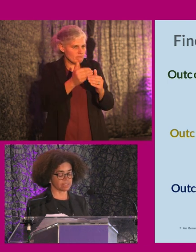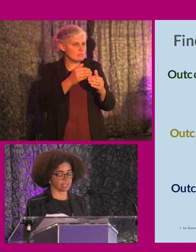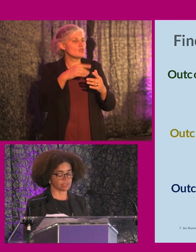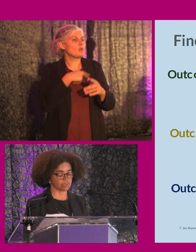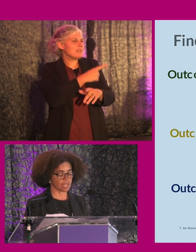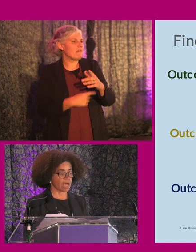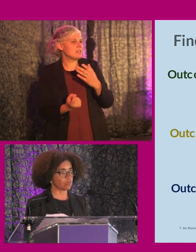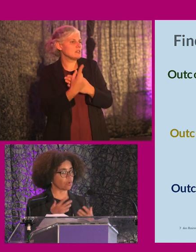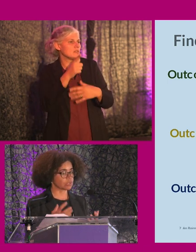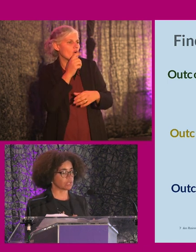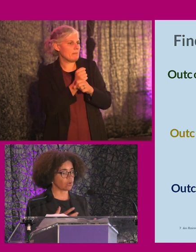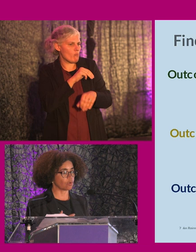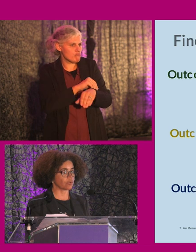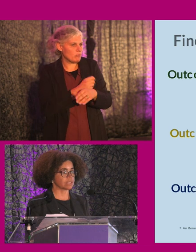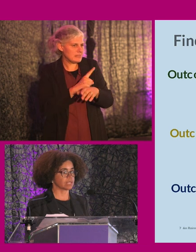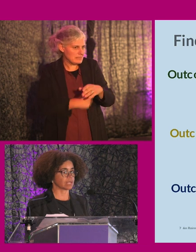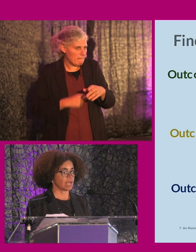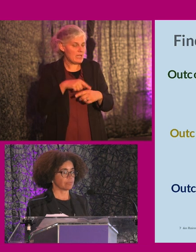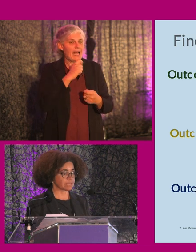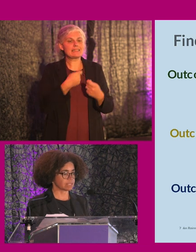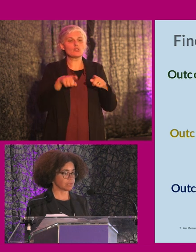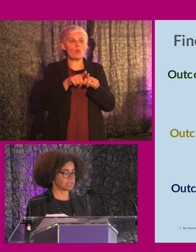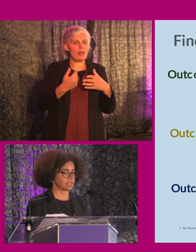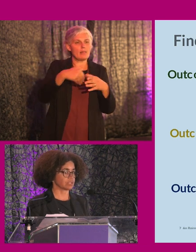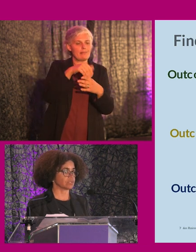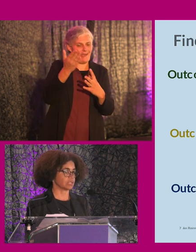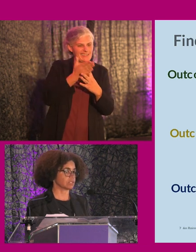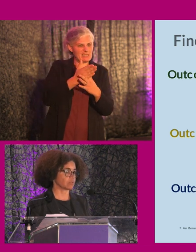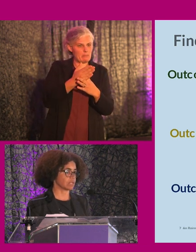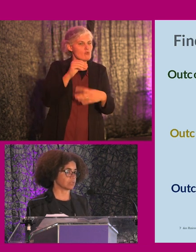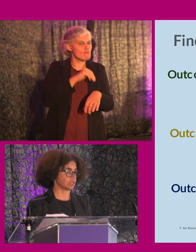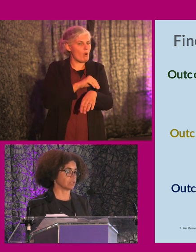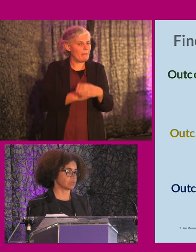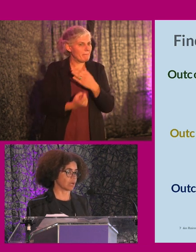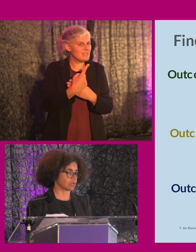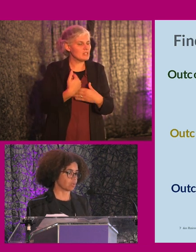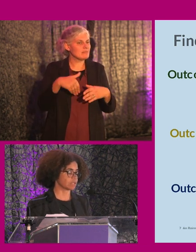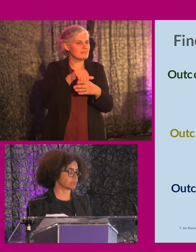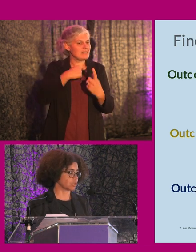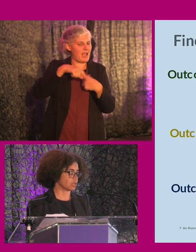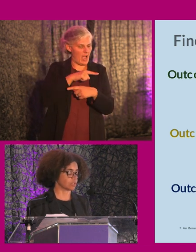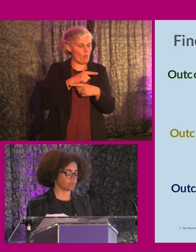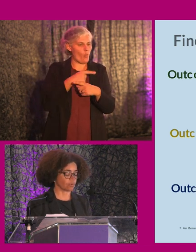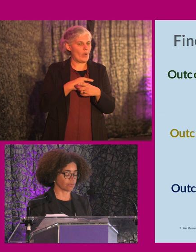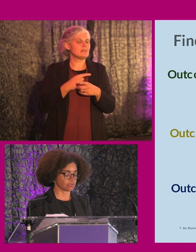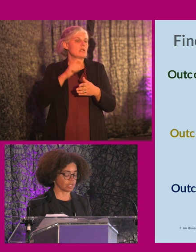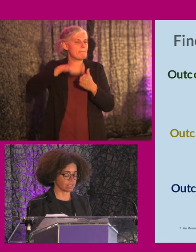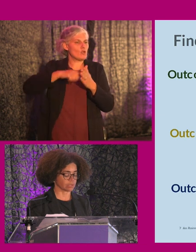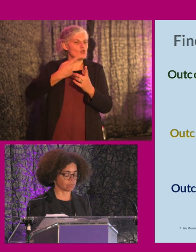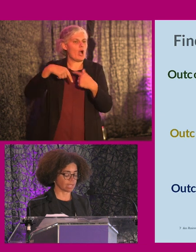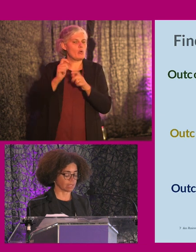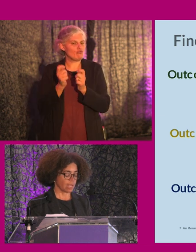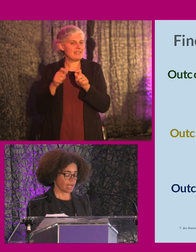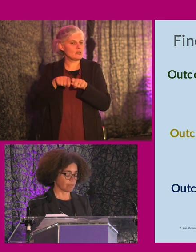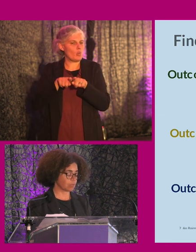issues. And we're also incorporating, um, accessibility issues into the way that we, into our requests and procurement of all of our training